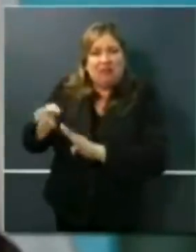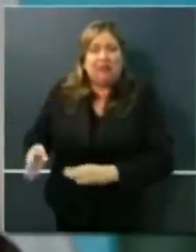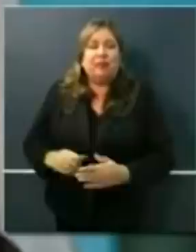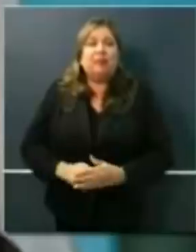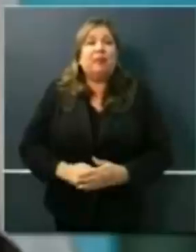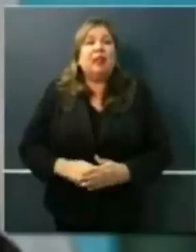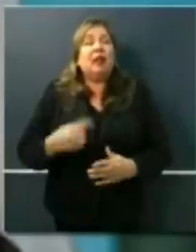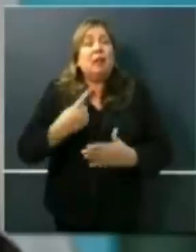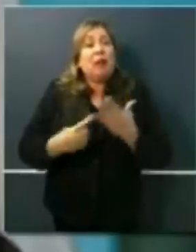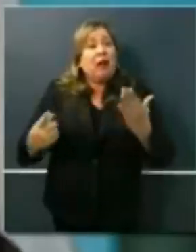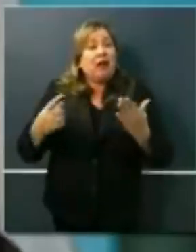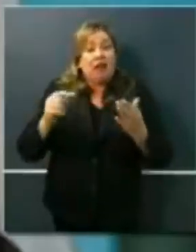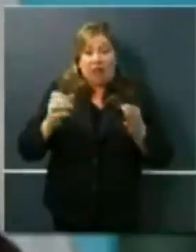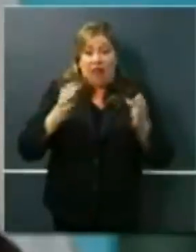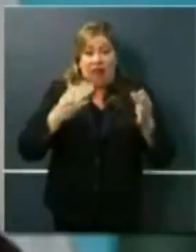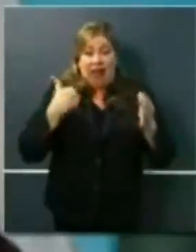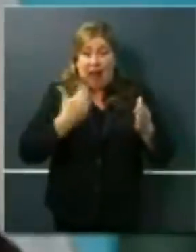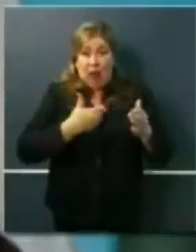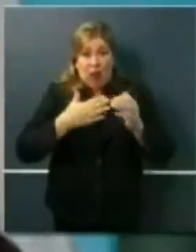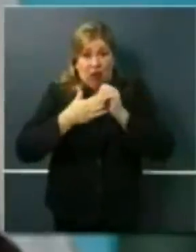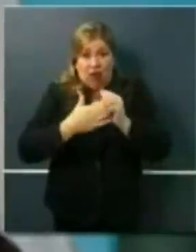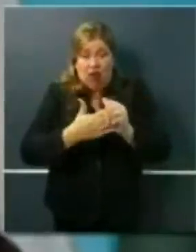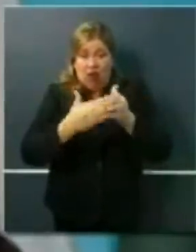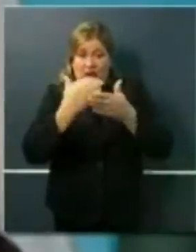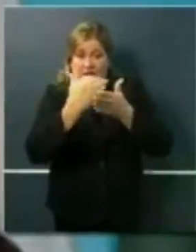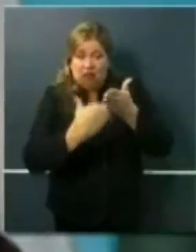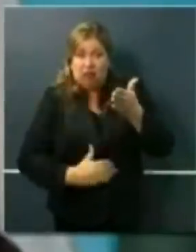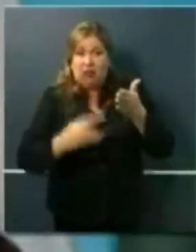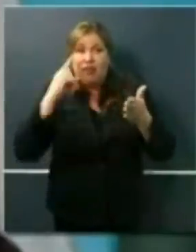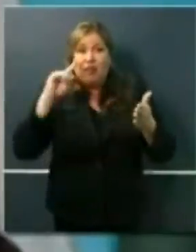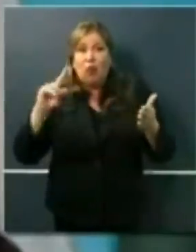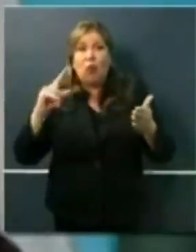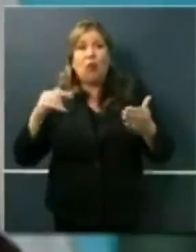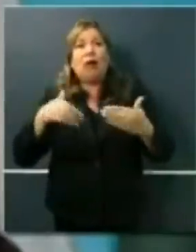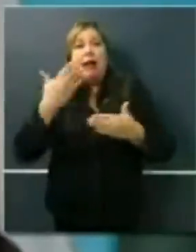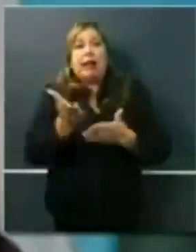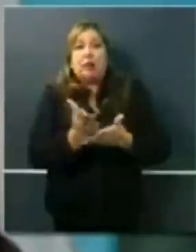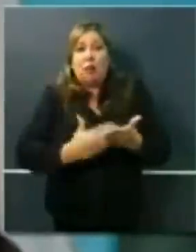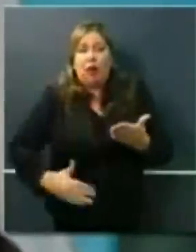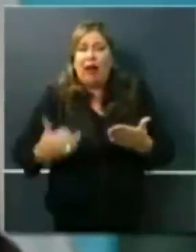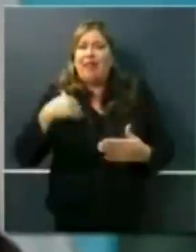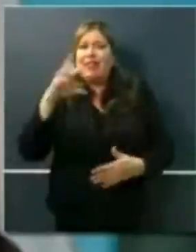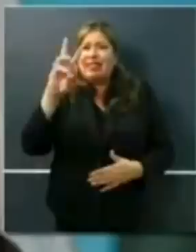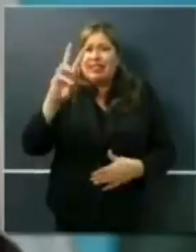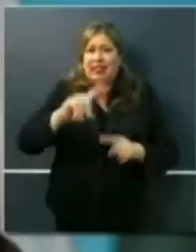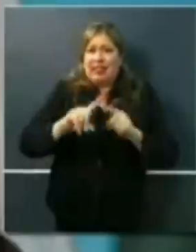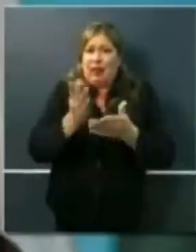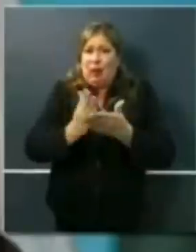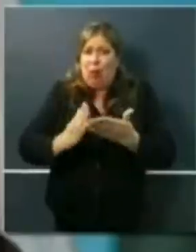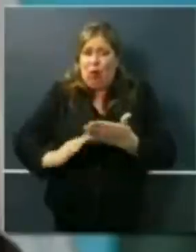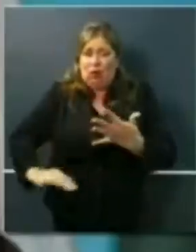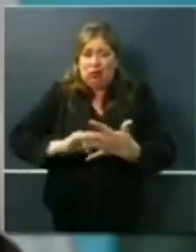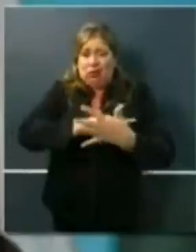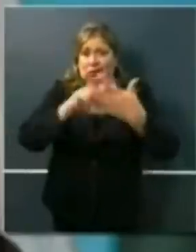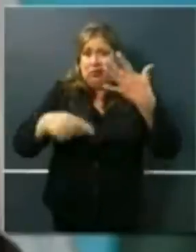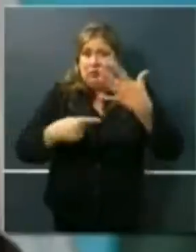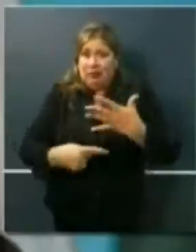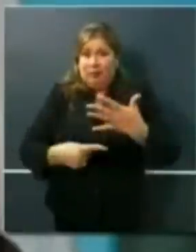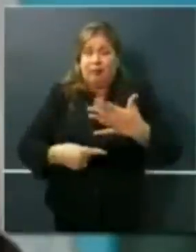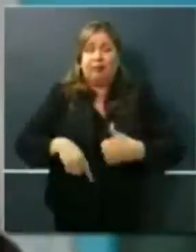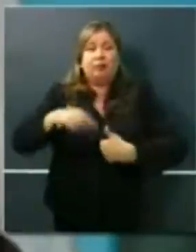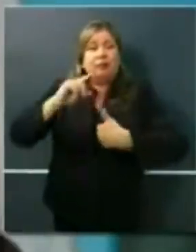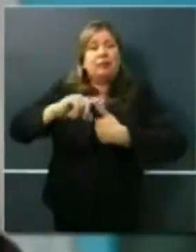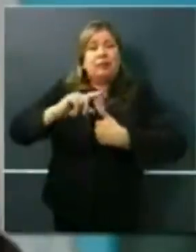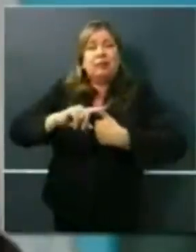things. The most important framework is our capacity to expand our testing, to